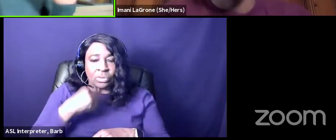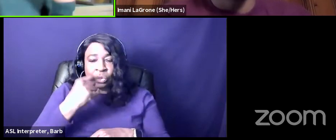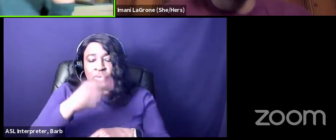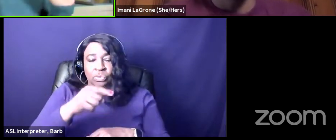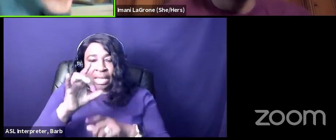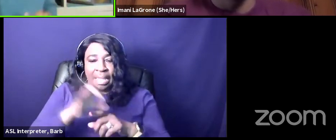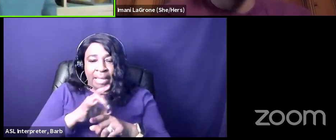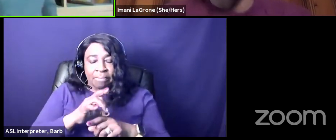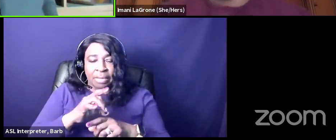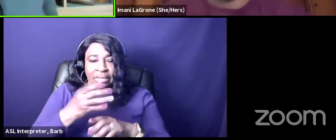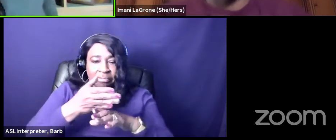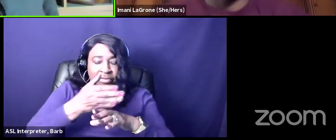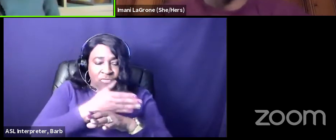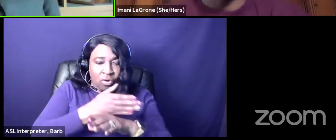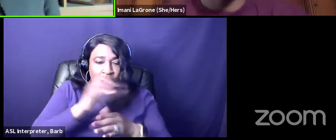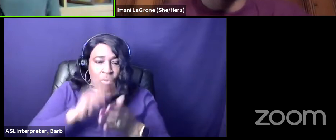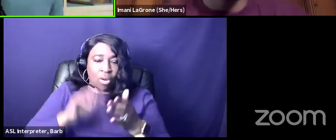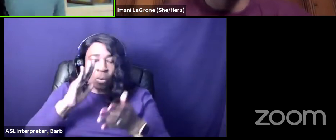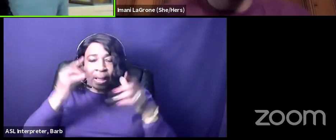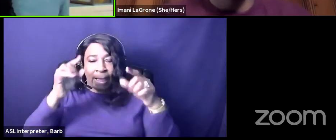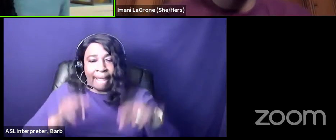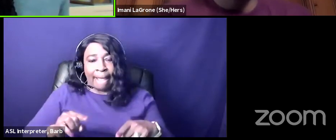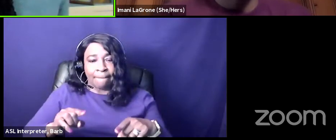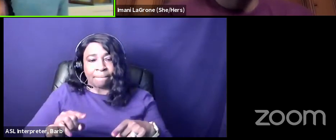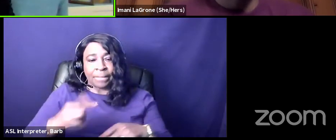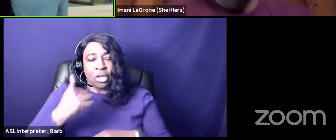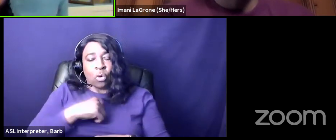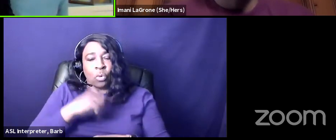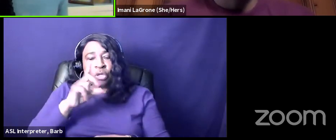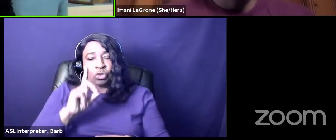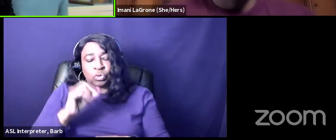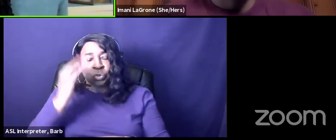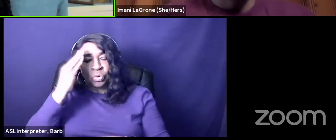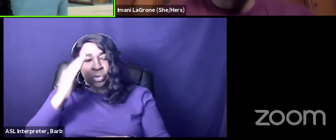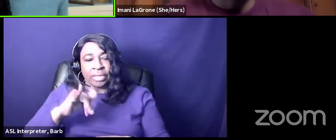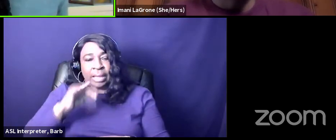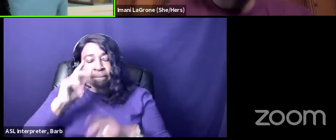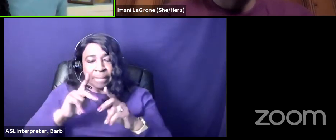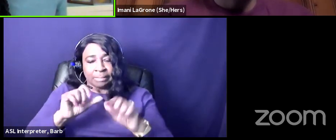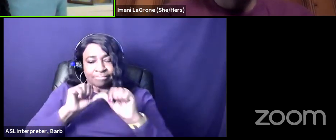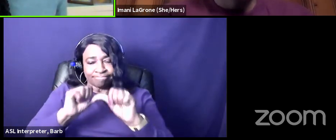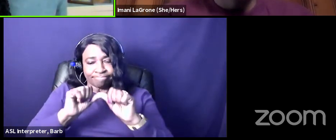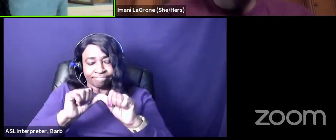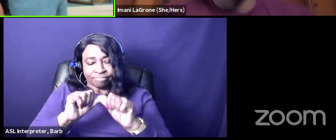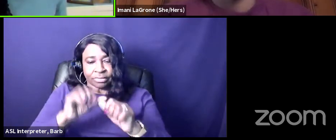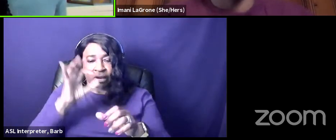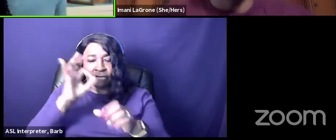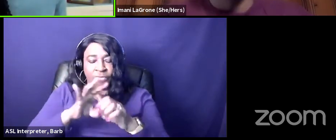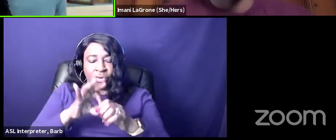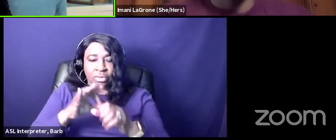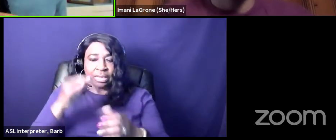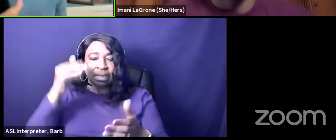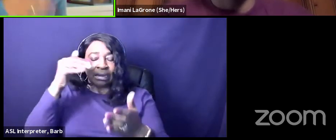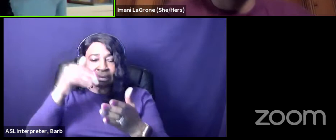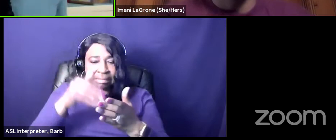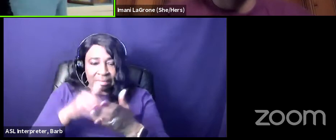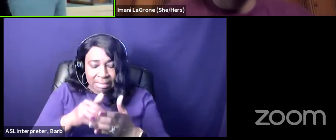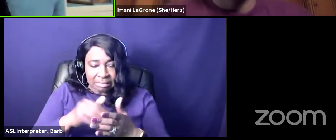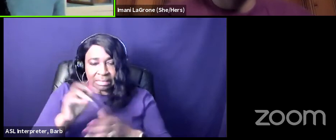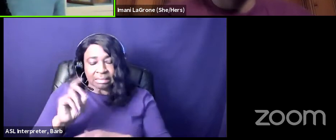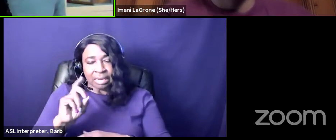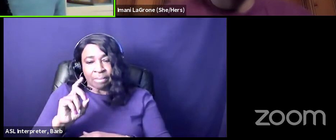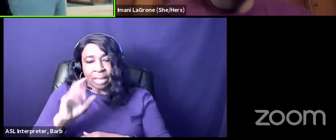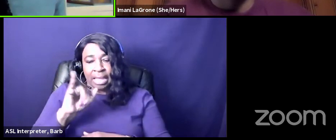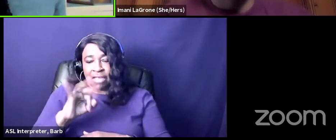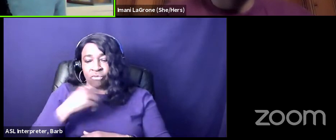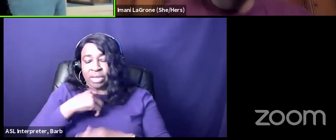that's neither here nor there we do know though that people consistently vote against their own interests and as i said before if we have a